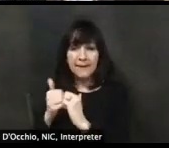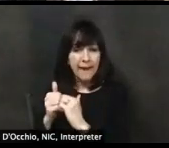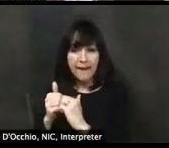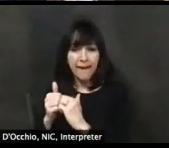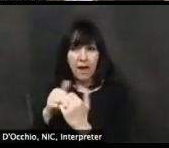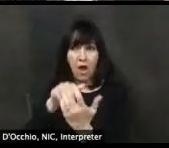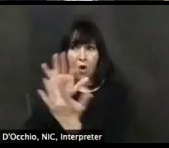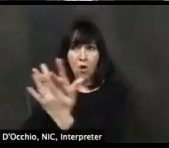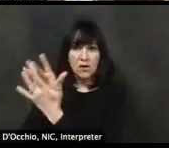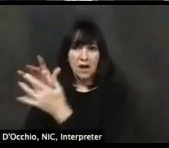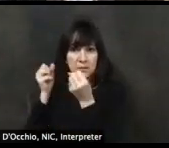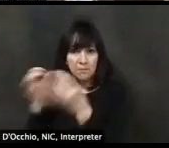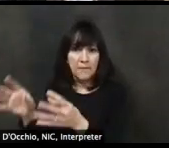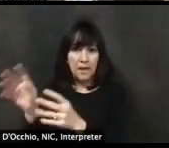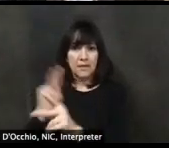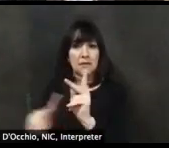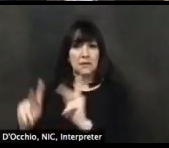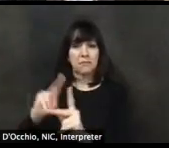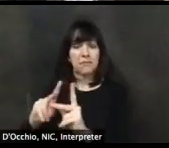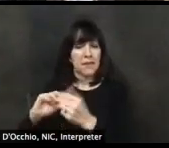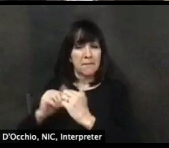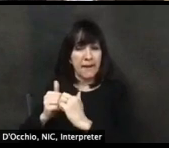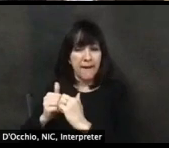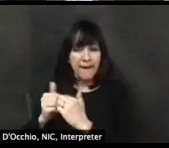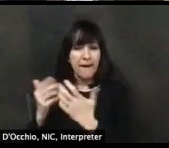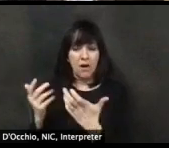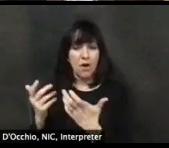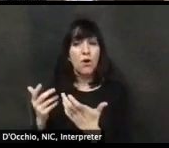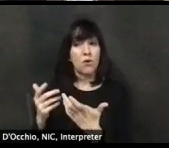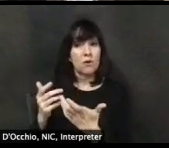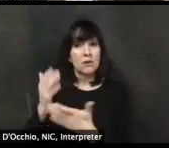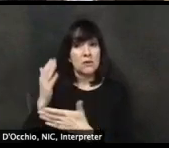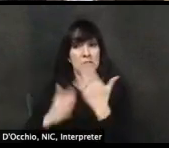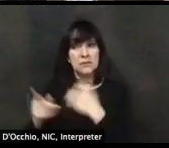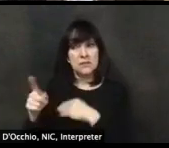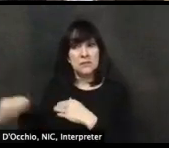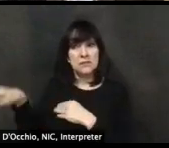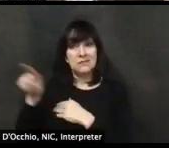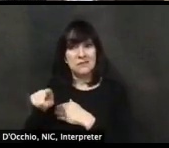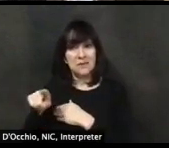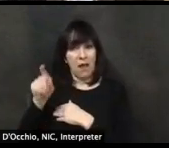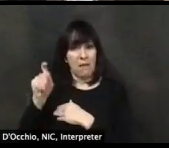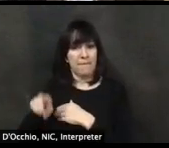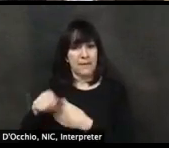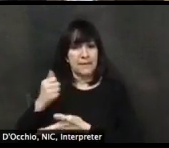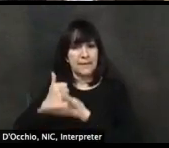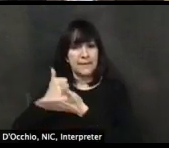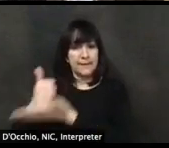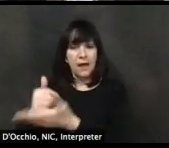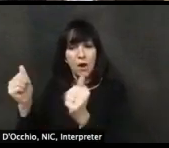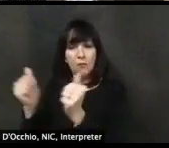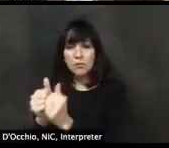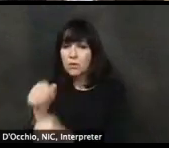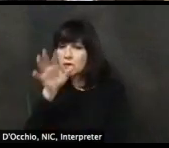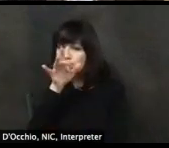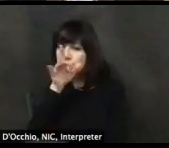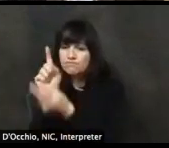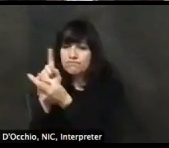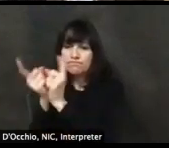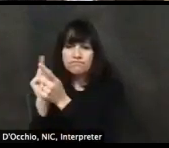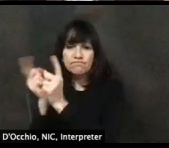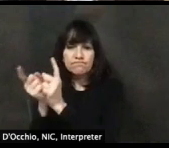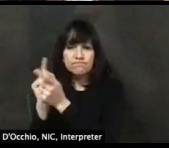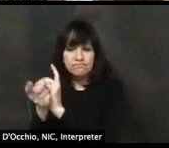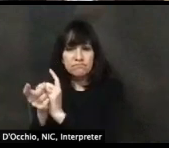that through the consortium and others, we have bilingual and other, uh, community health workers, uh, who will probably step up. But